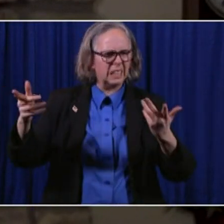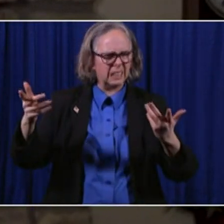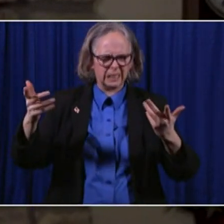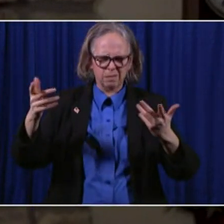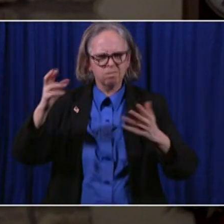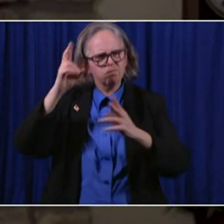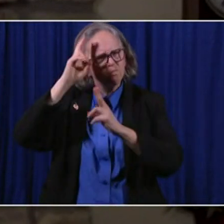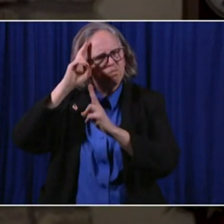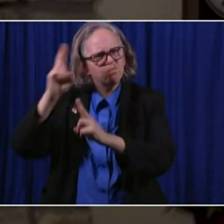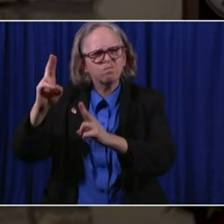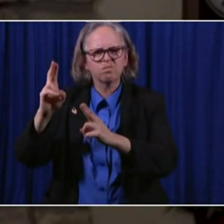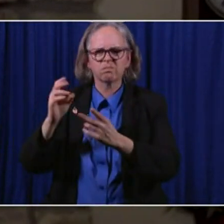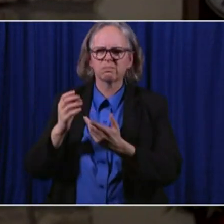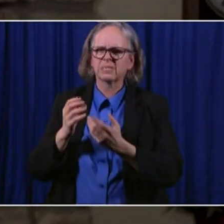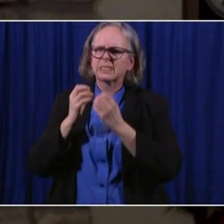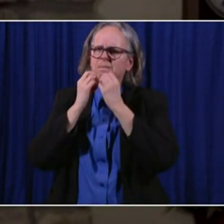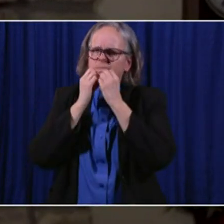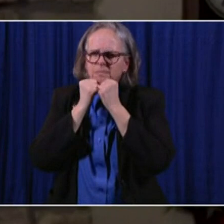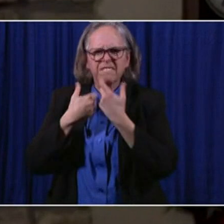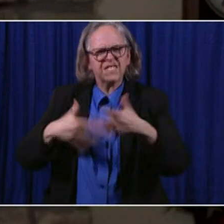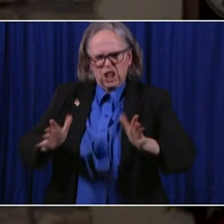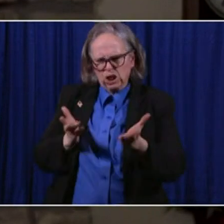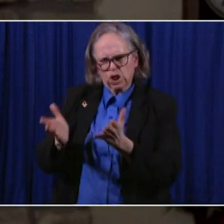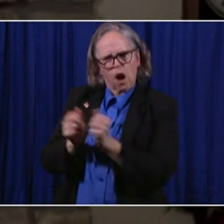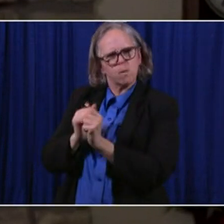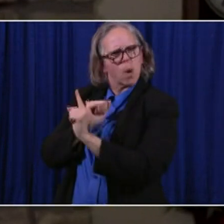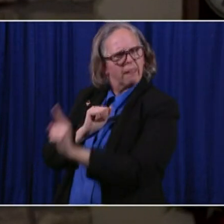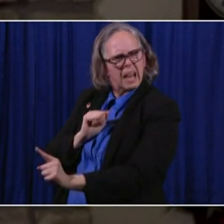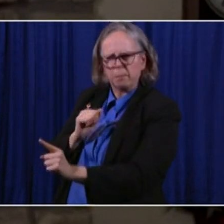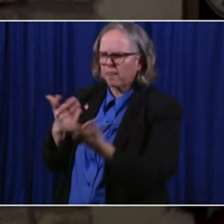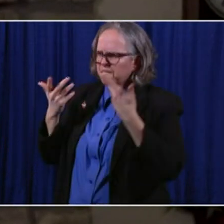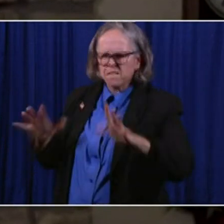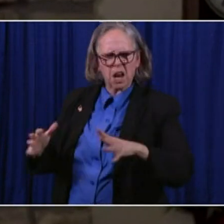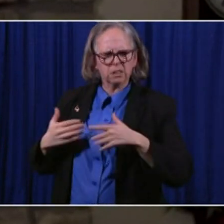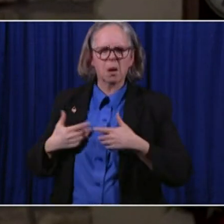His speech was an honorable speech.